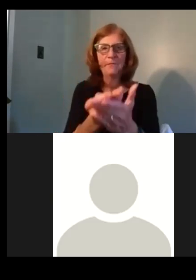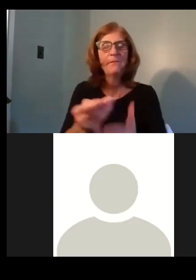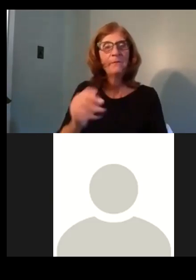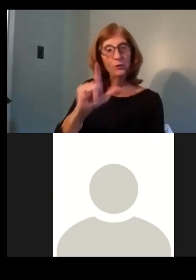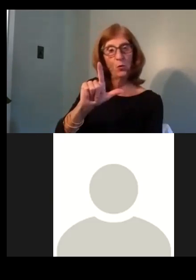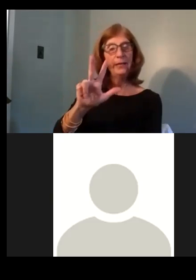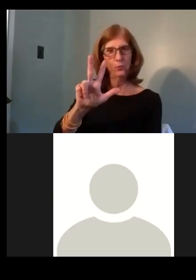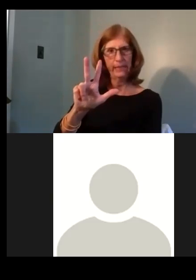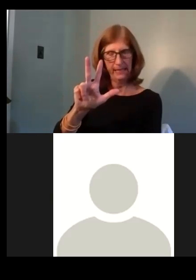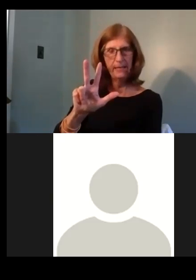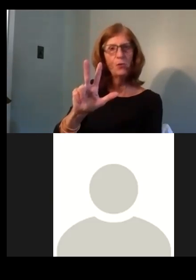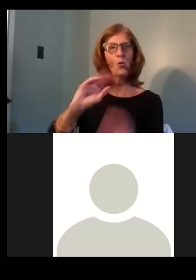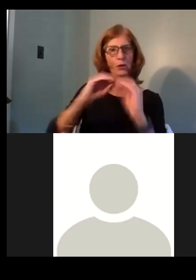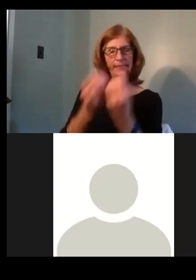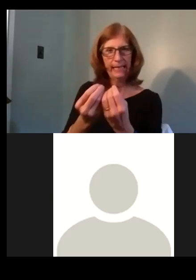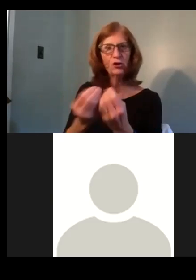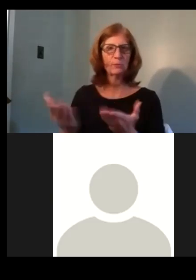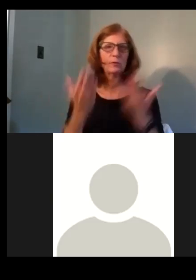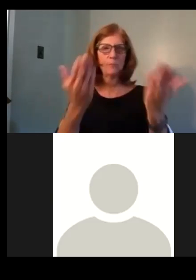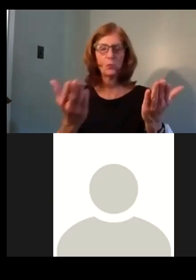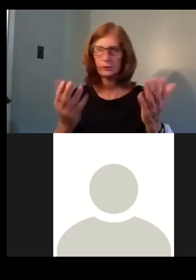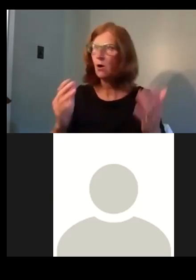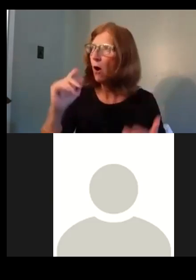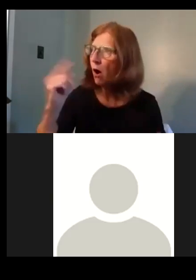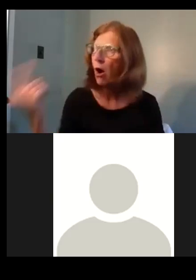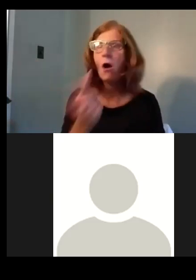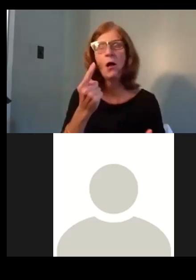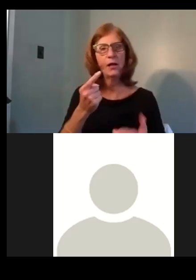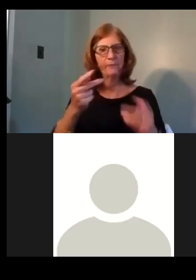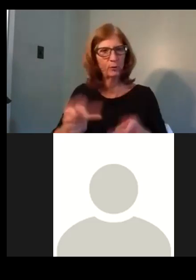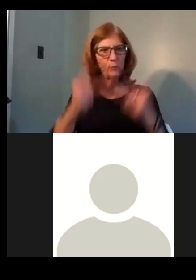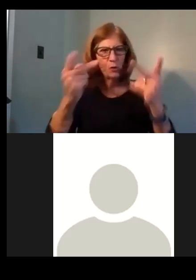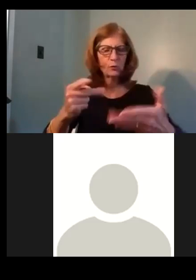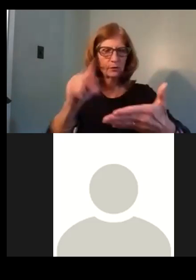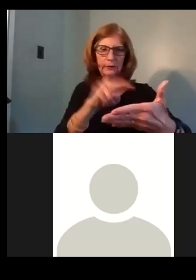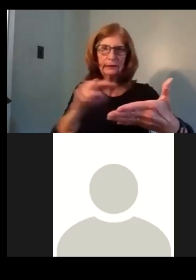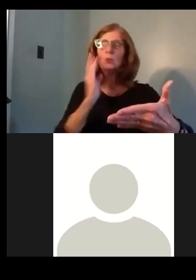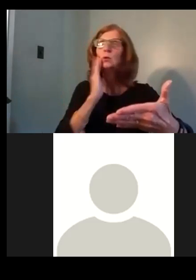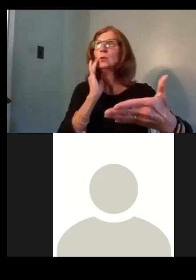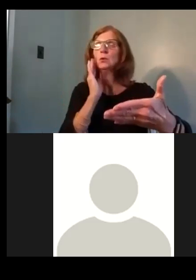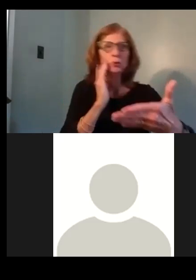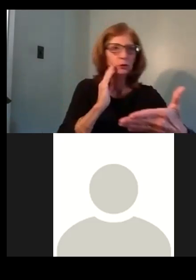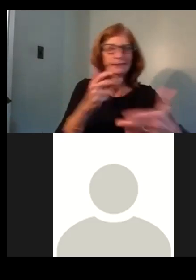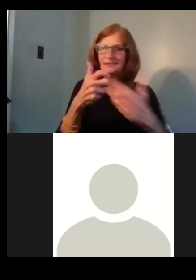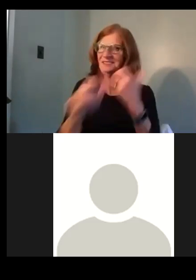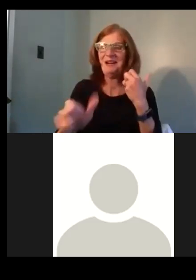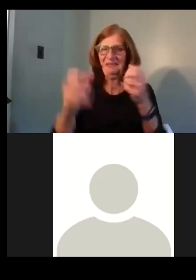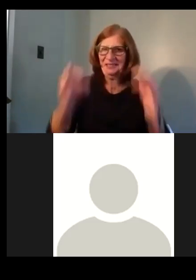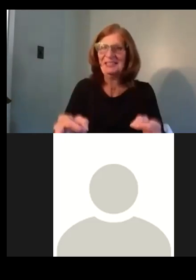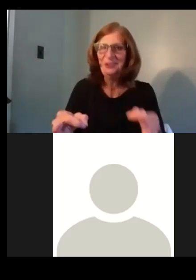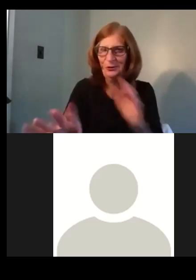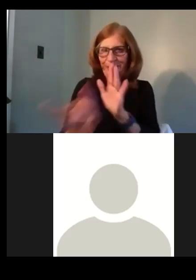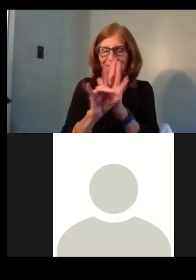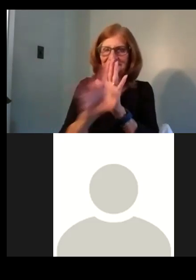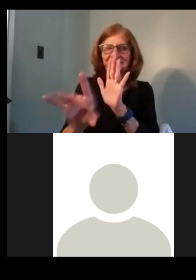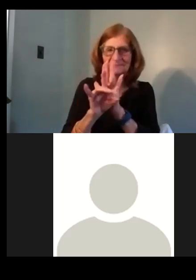proposals. All of them were really good and it was a very difficult, it was a very difficult decision to make. Um, but